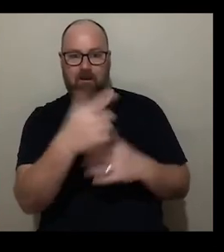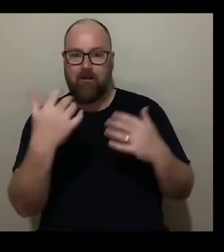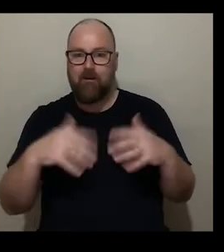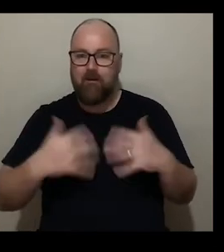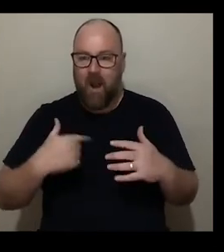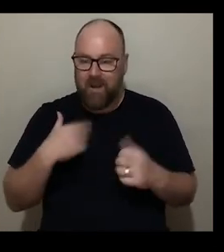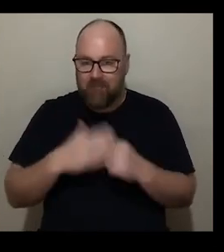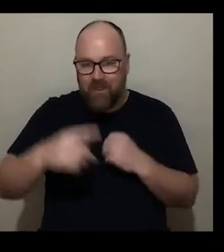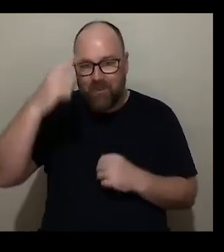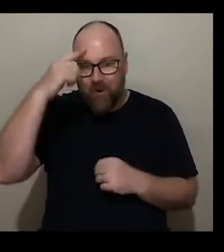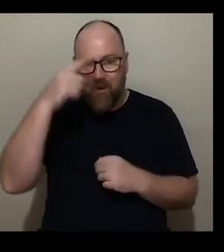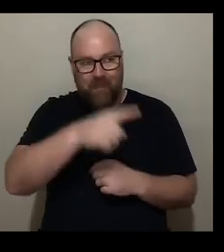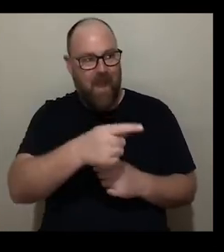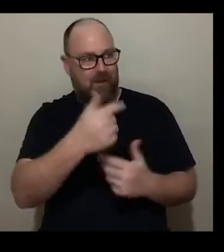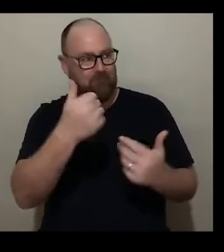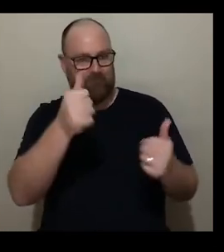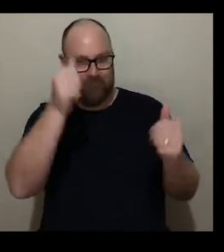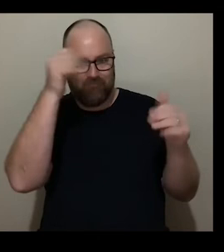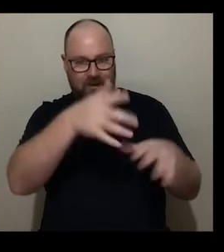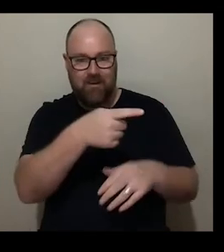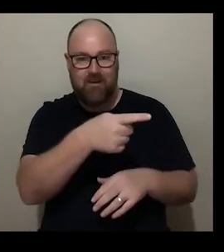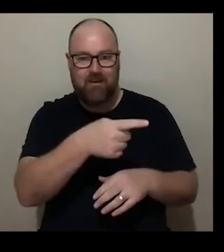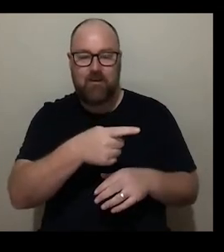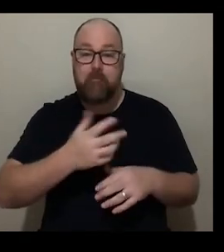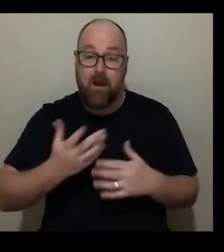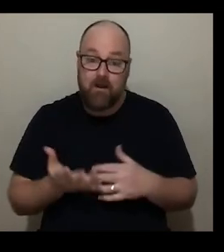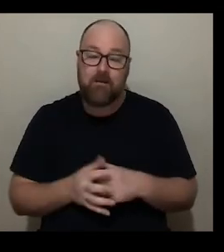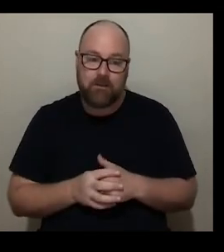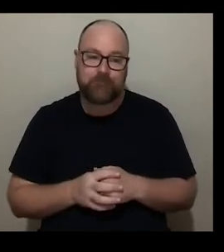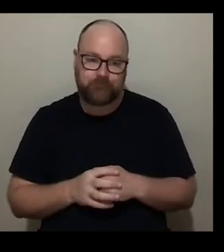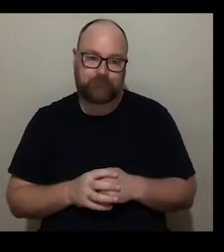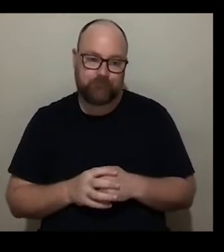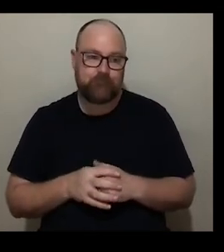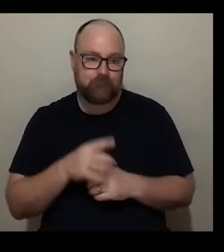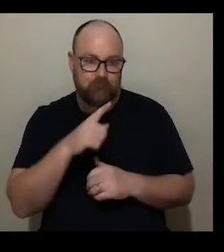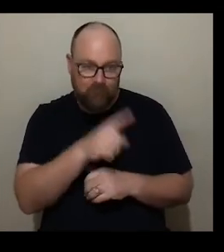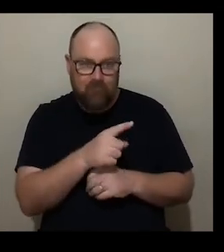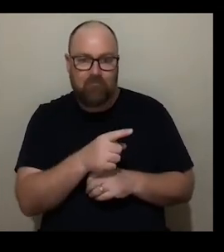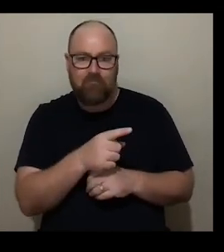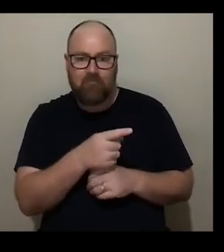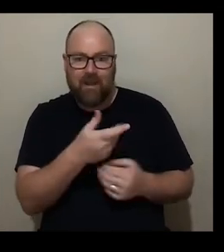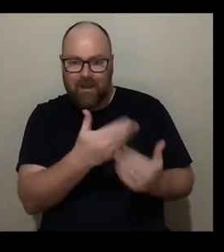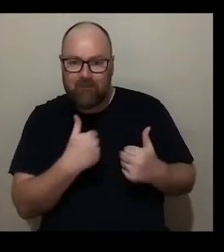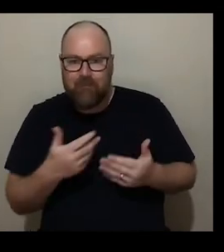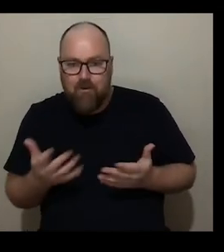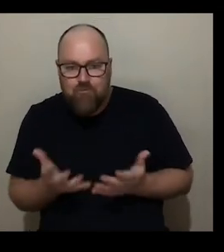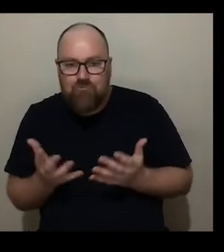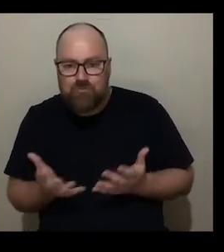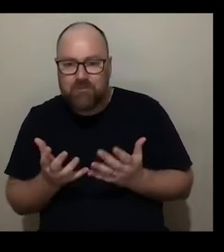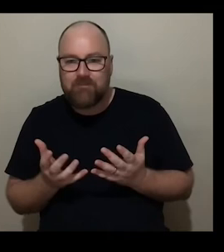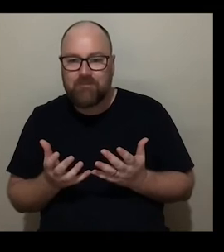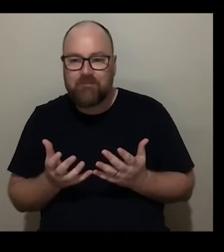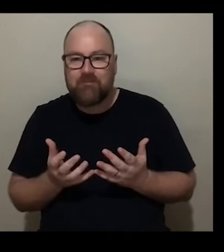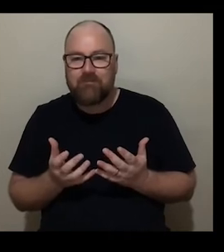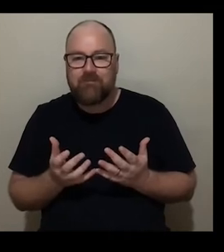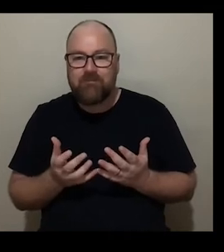bank center absolutely not so it really um it that encouragement to say well sure yeah this should be